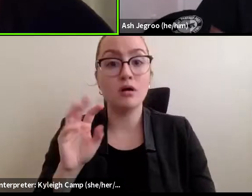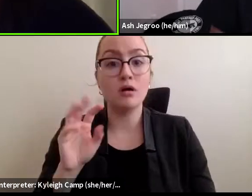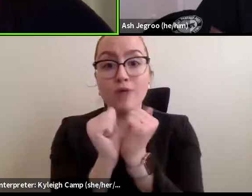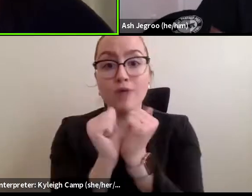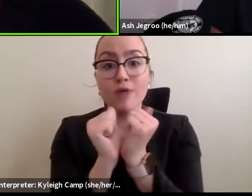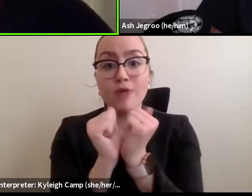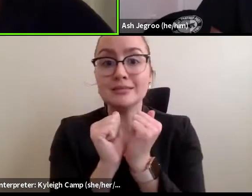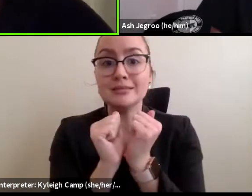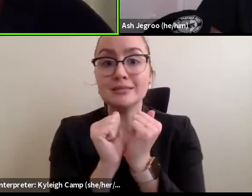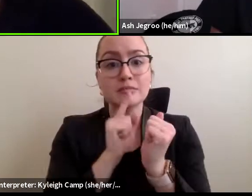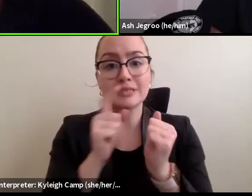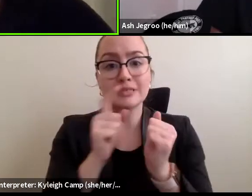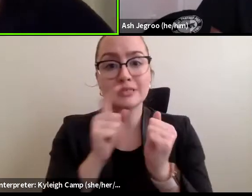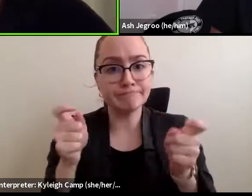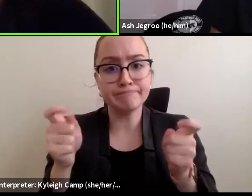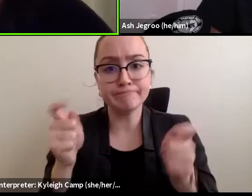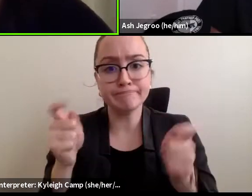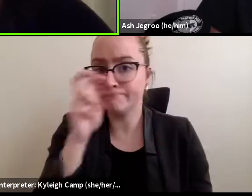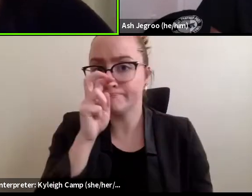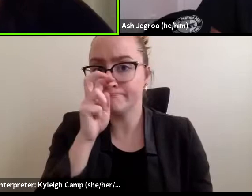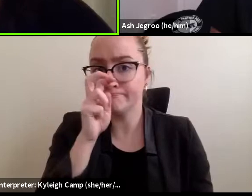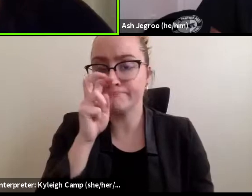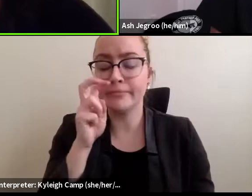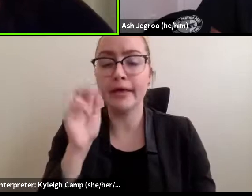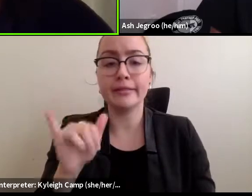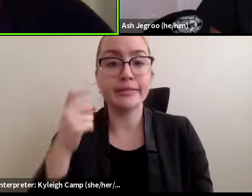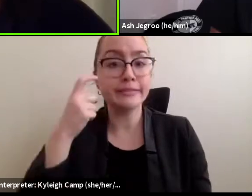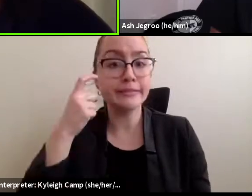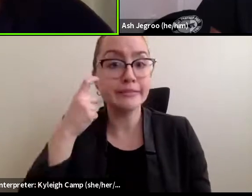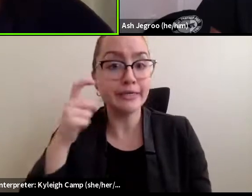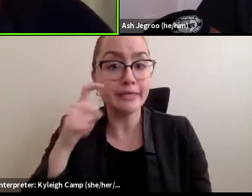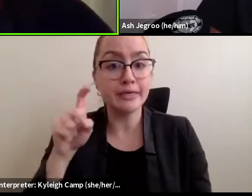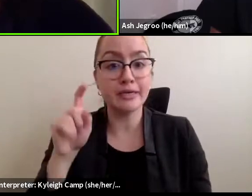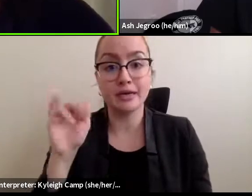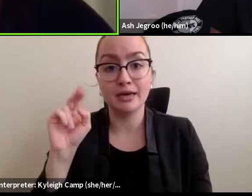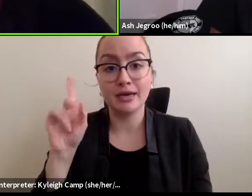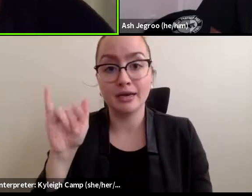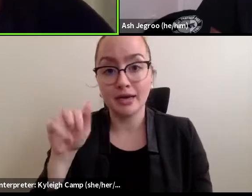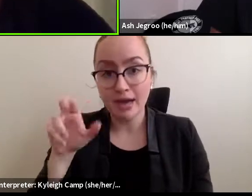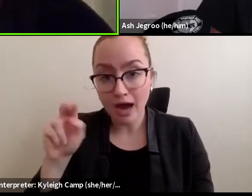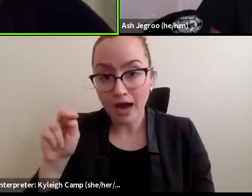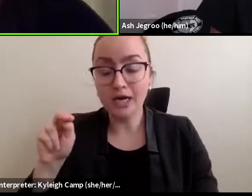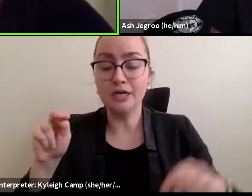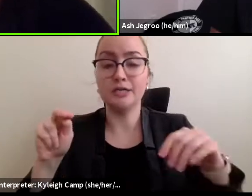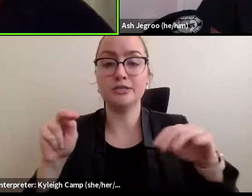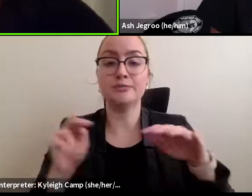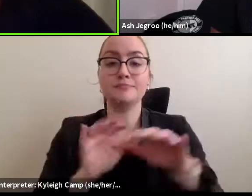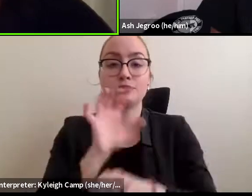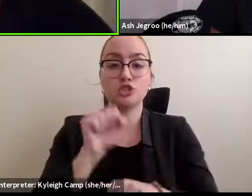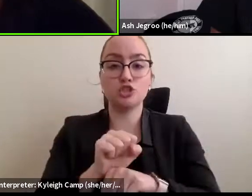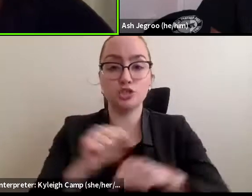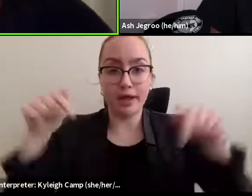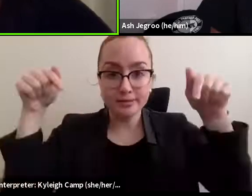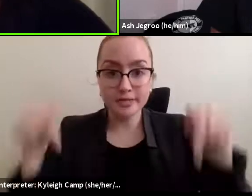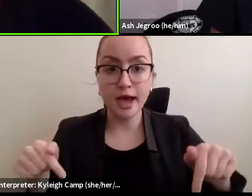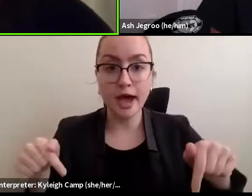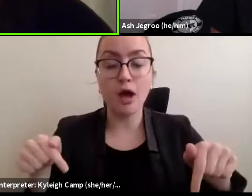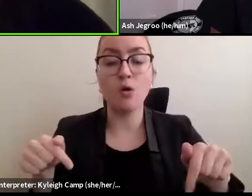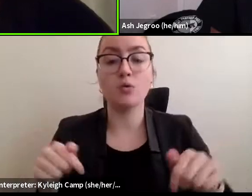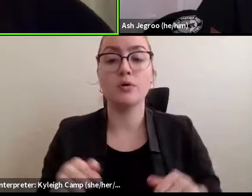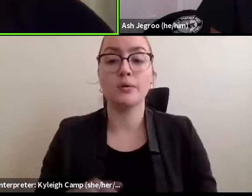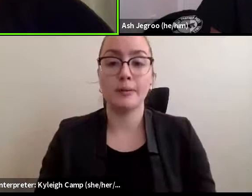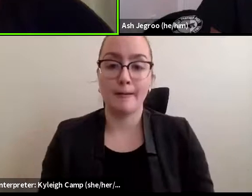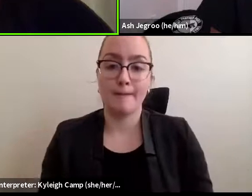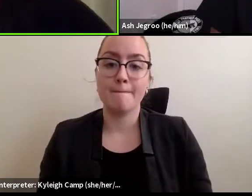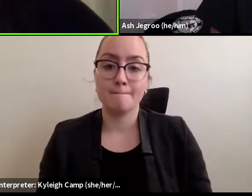bans, including internet shutdown, and massive human rights violations. And these examples, I'm going to end with this